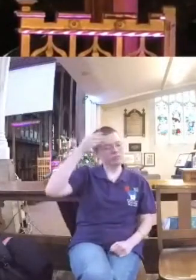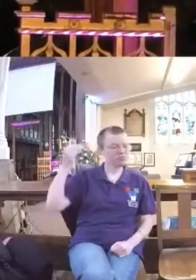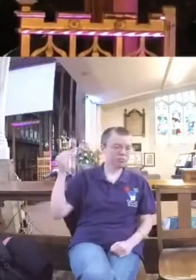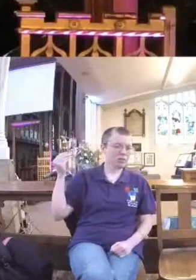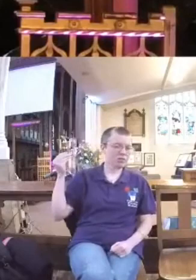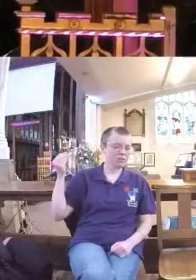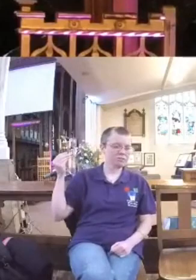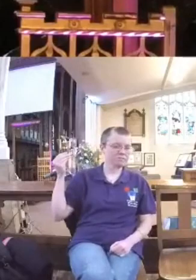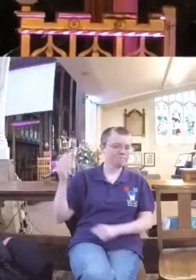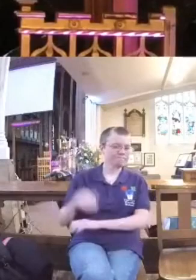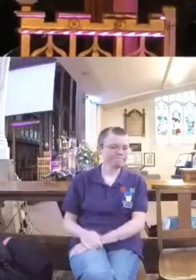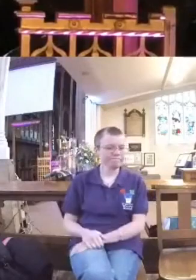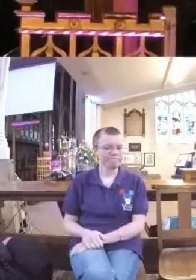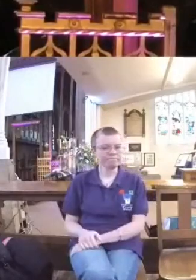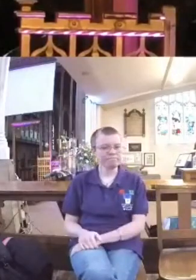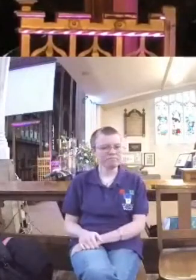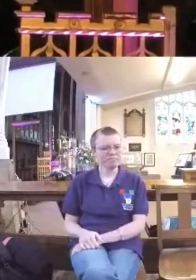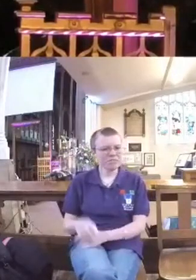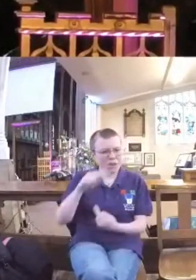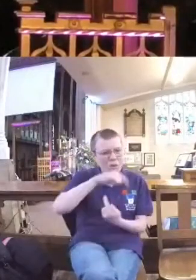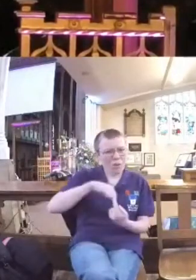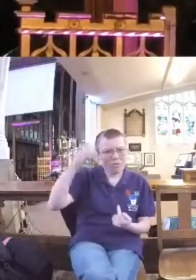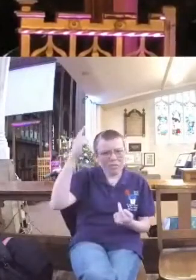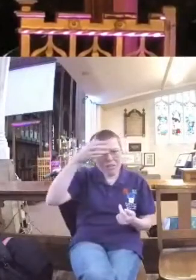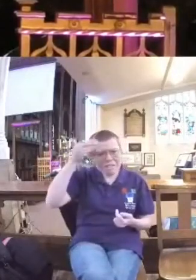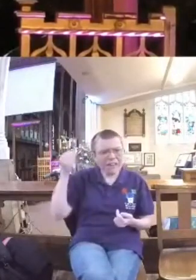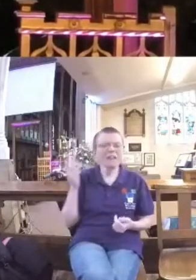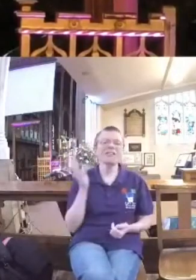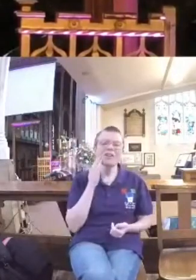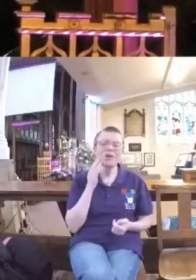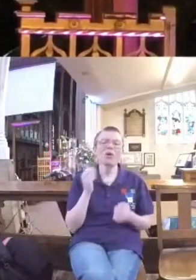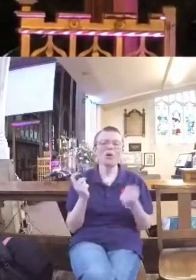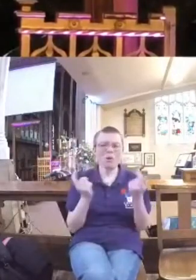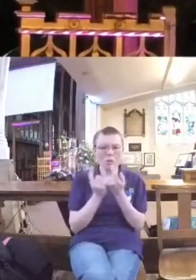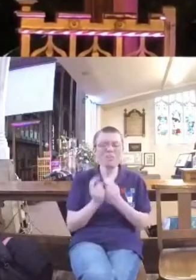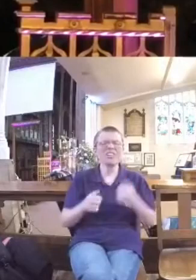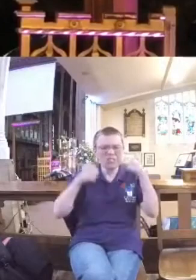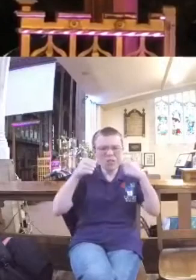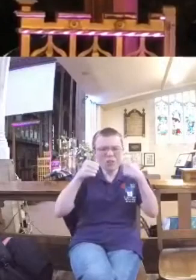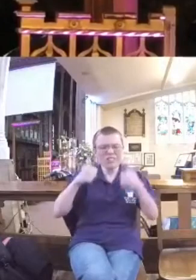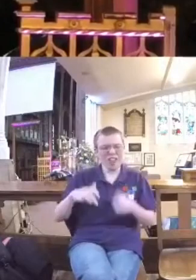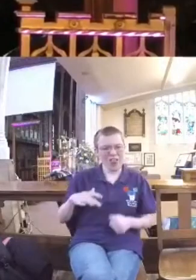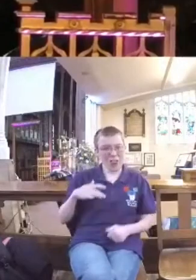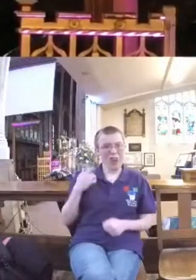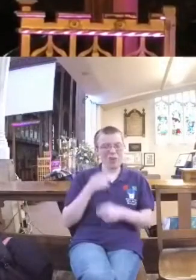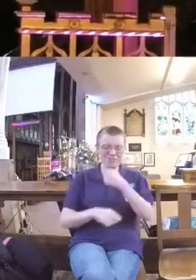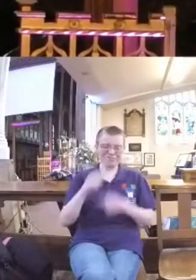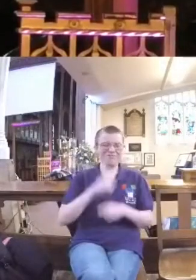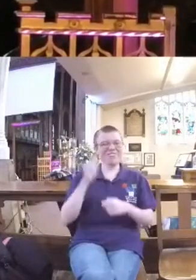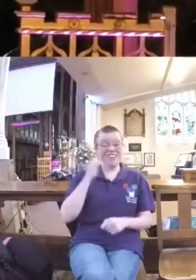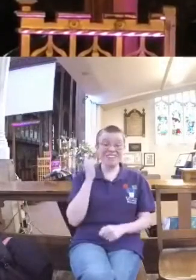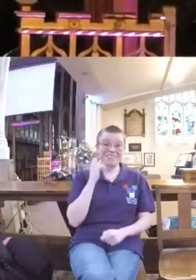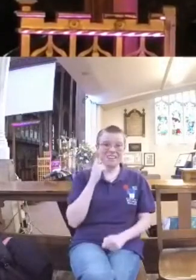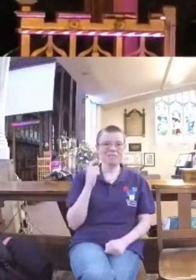saying something through Hosea. We forget God when times are good. Life becomes easy. could